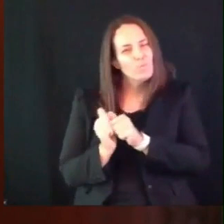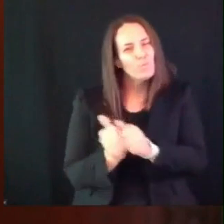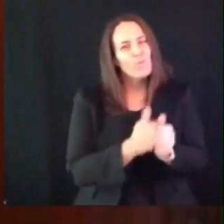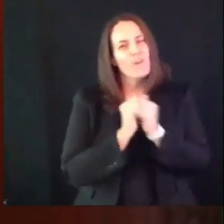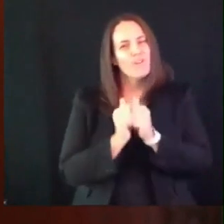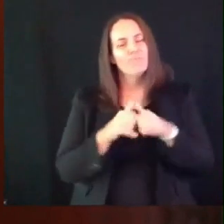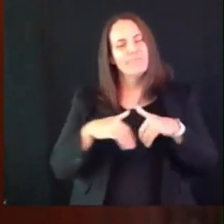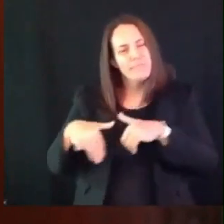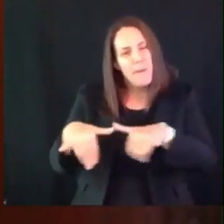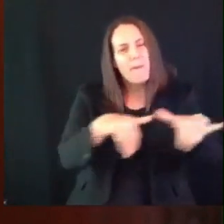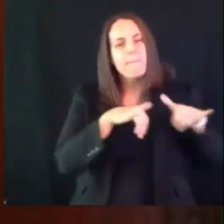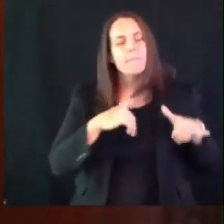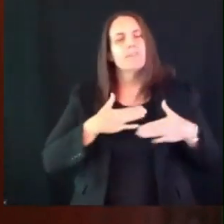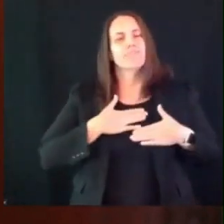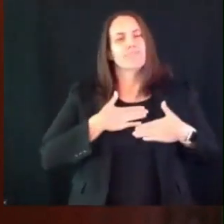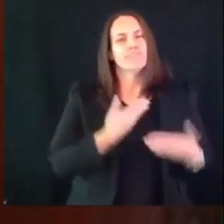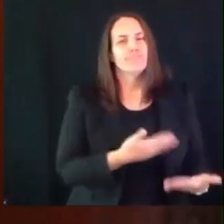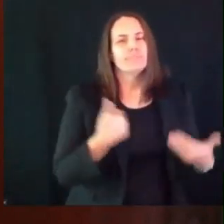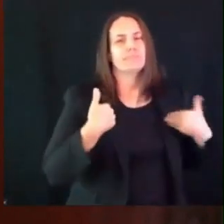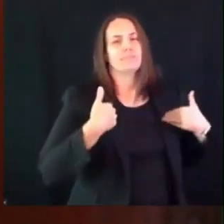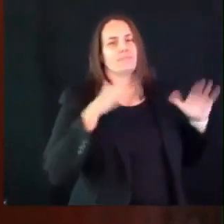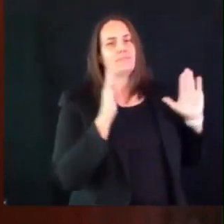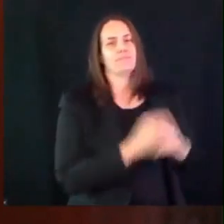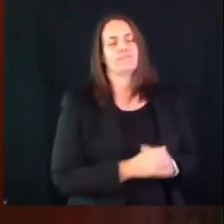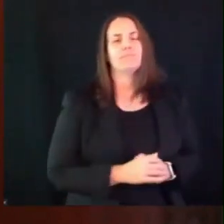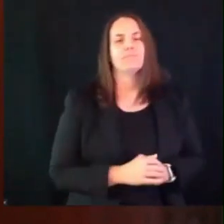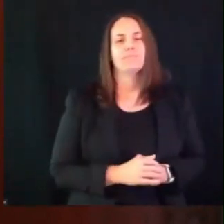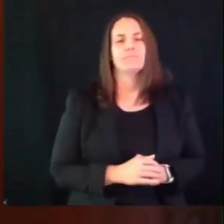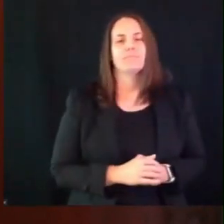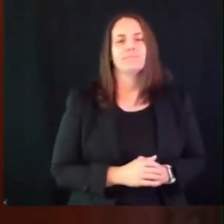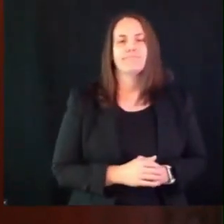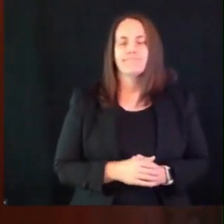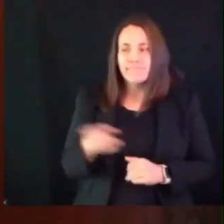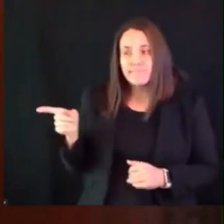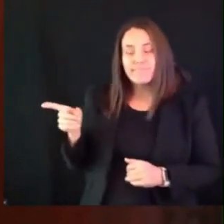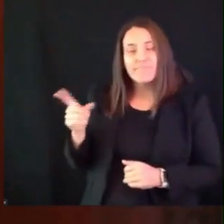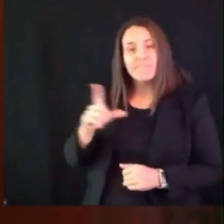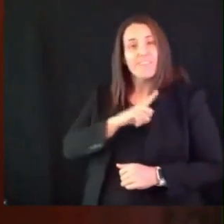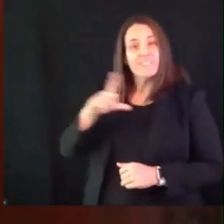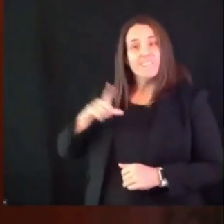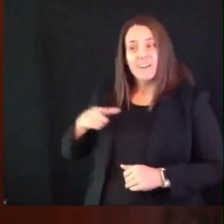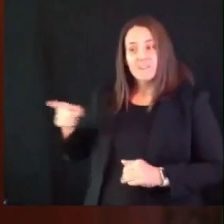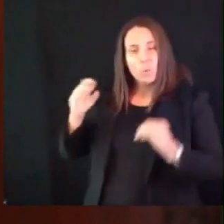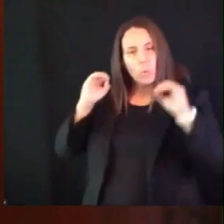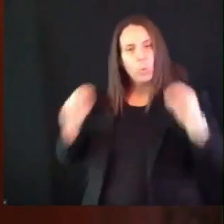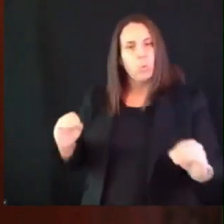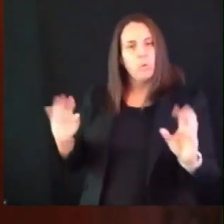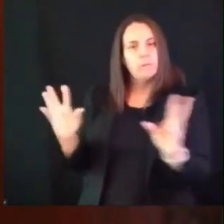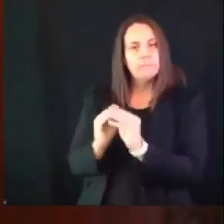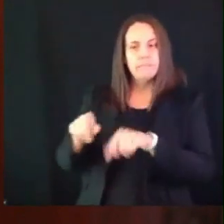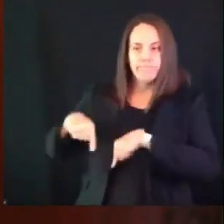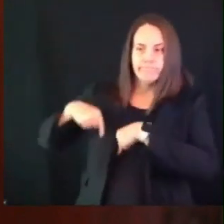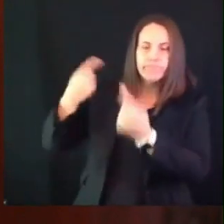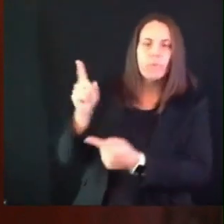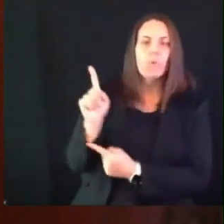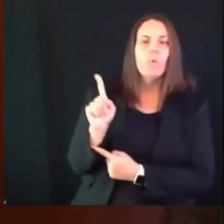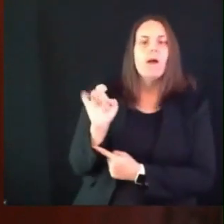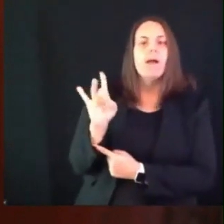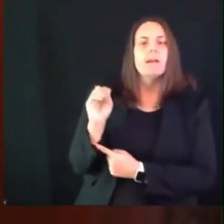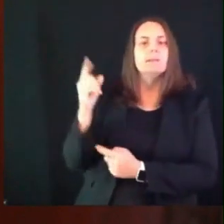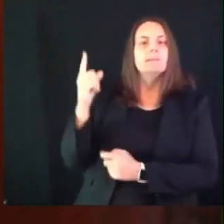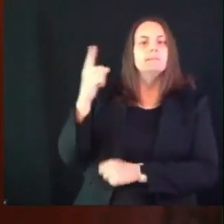healthy and safe and time and time again we've heard that republican legislators just want to seat at the table